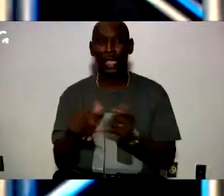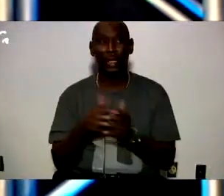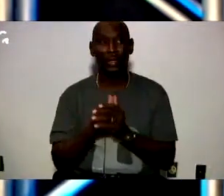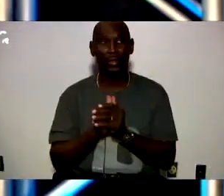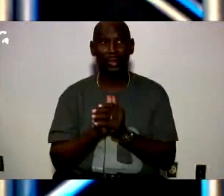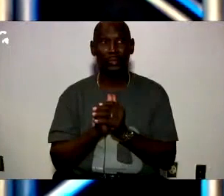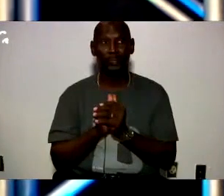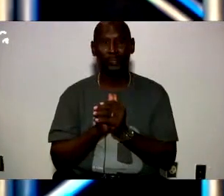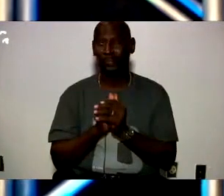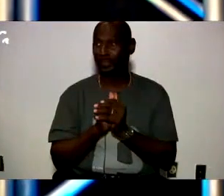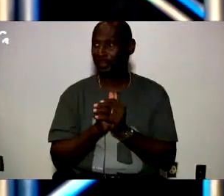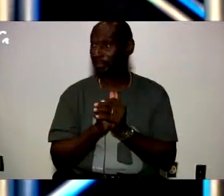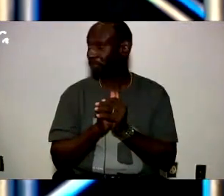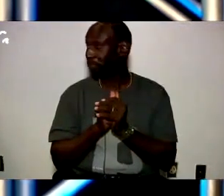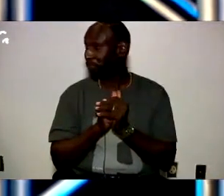help